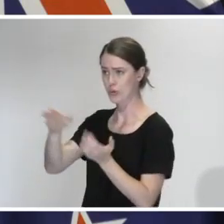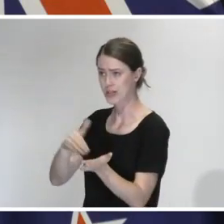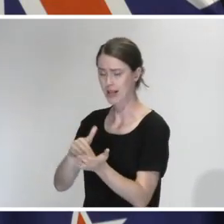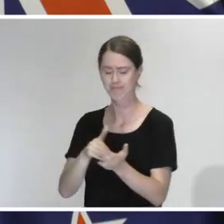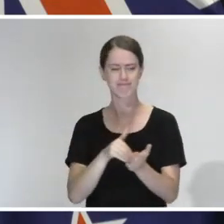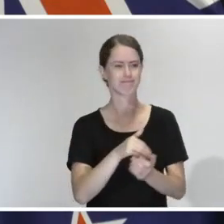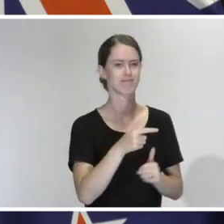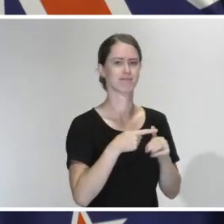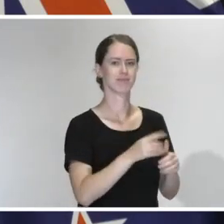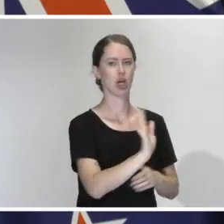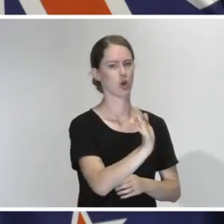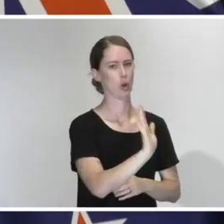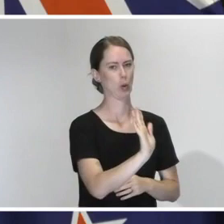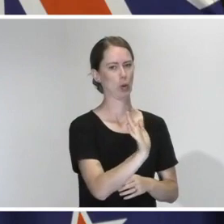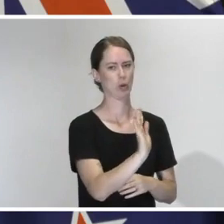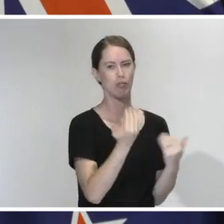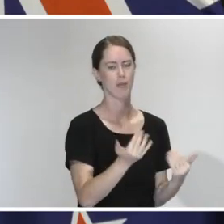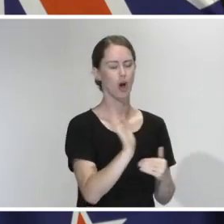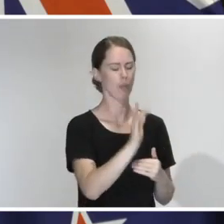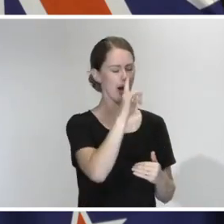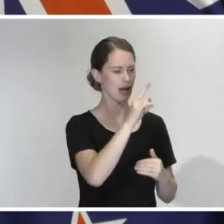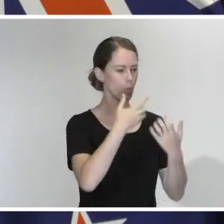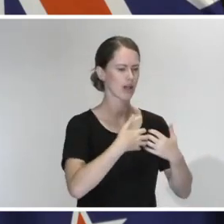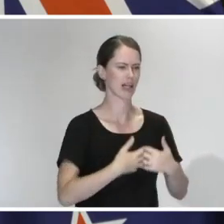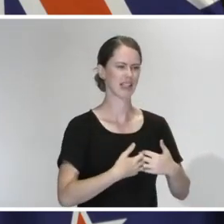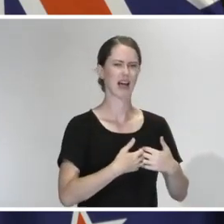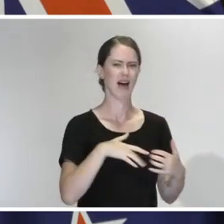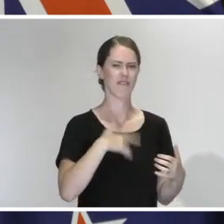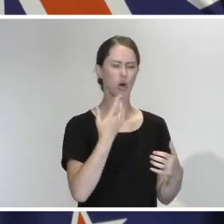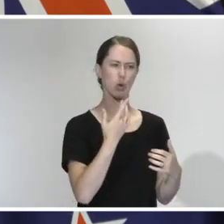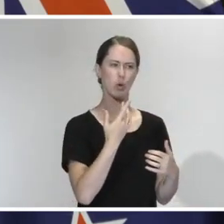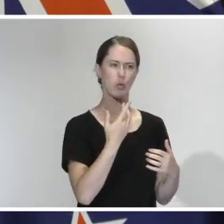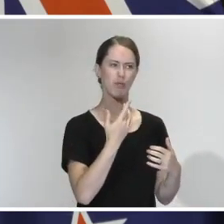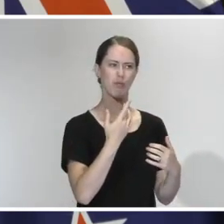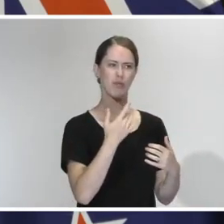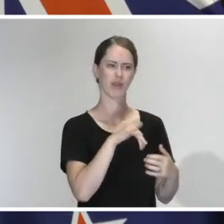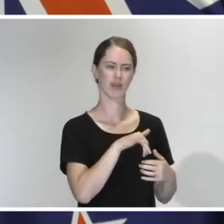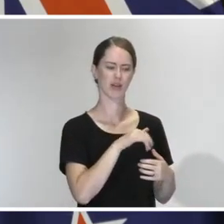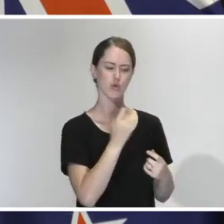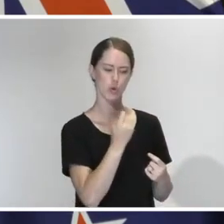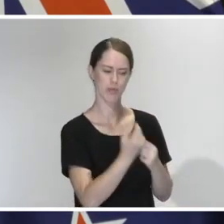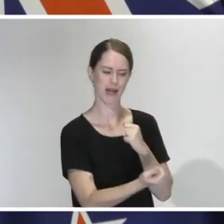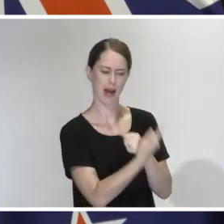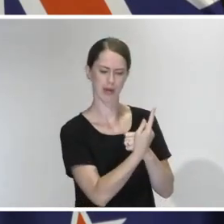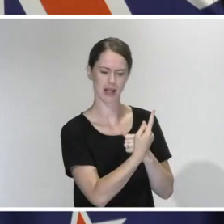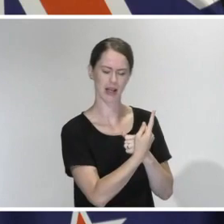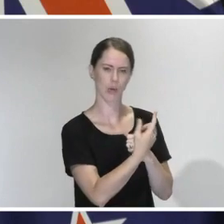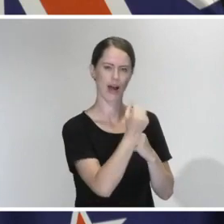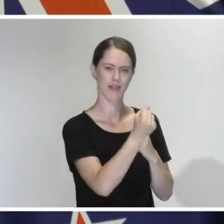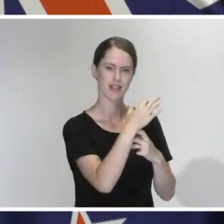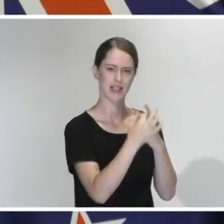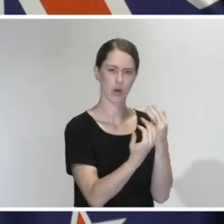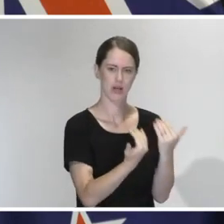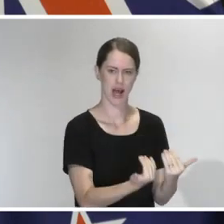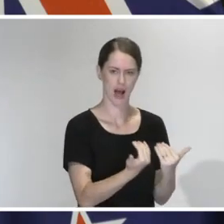stage. No, but we can probably get that to you. I imagine that they must be fairly close to extracting them, given that we have a level of detail now